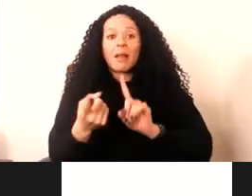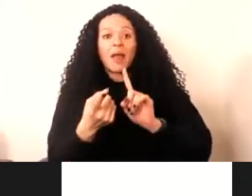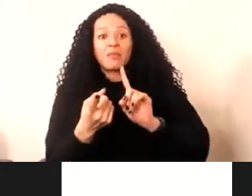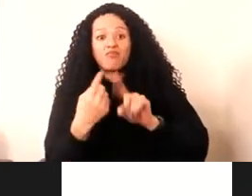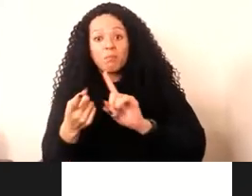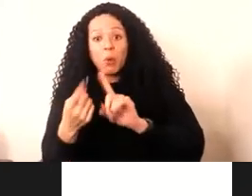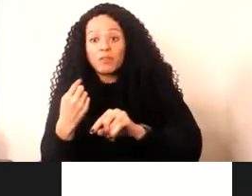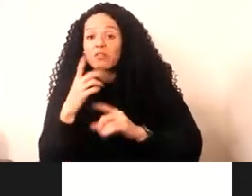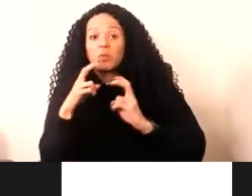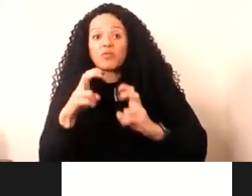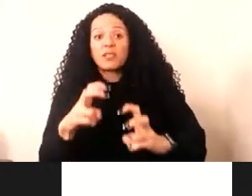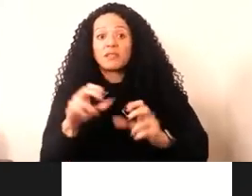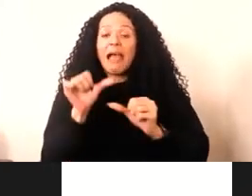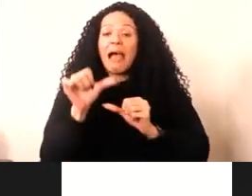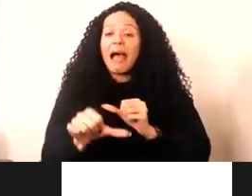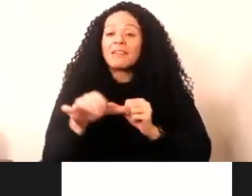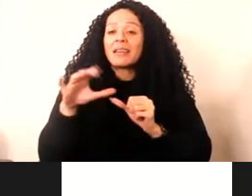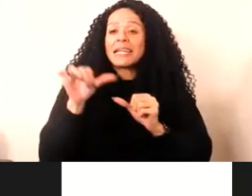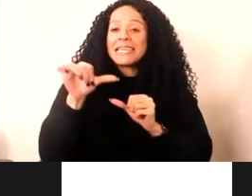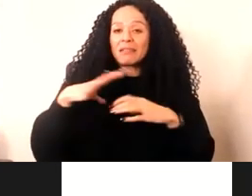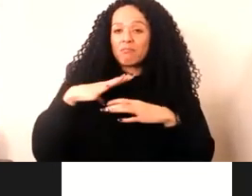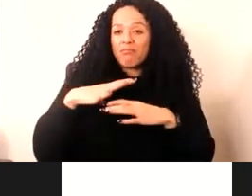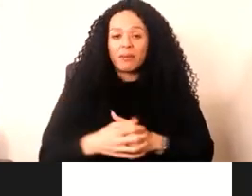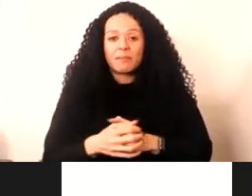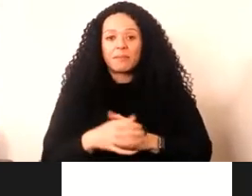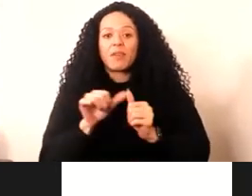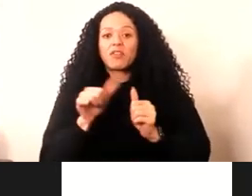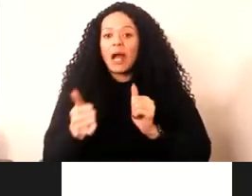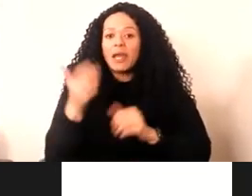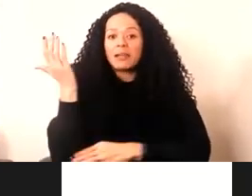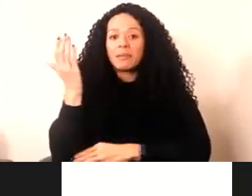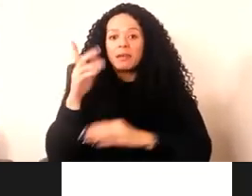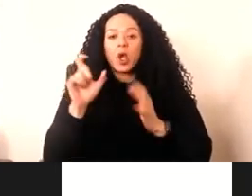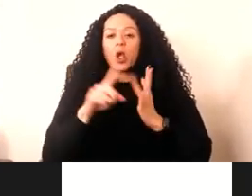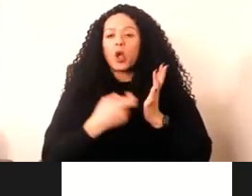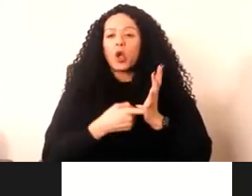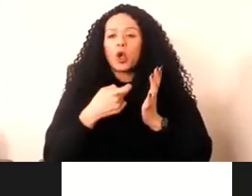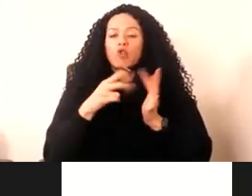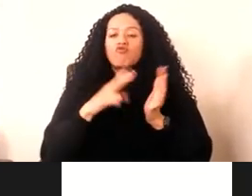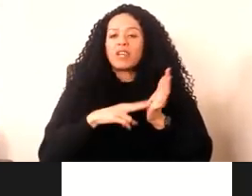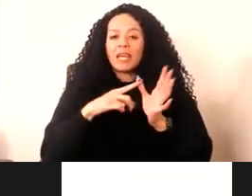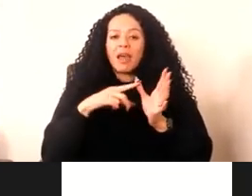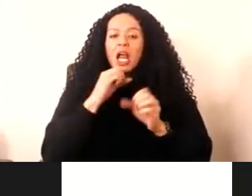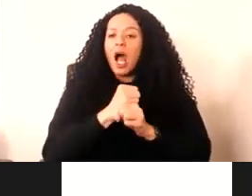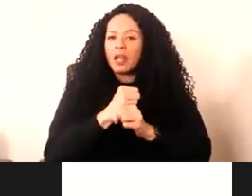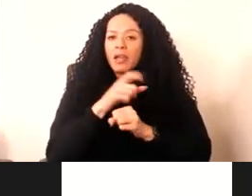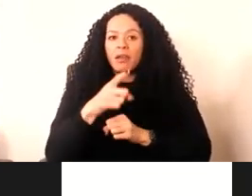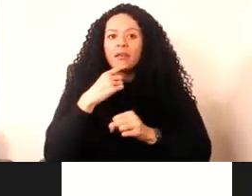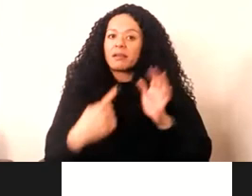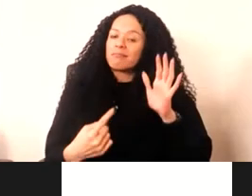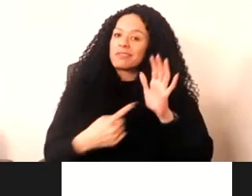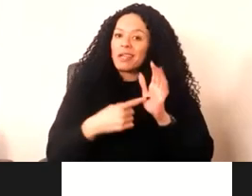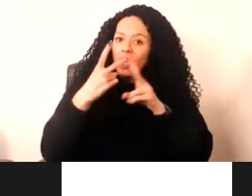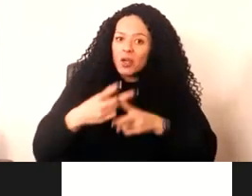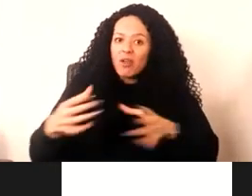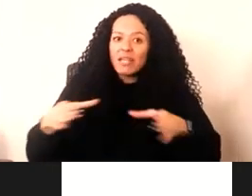after the next break. So next speaker is Corina Garner. She is the Senior Curator of Design and Digital at